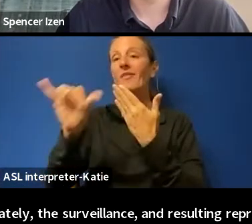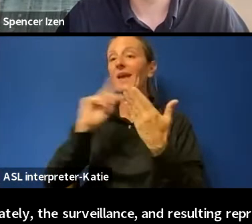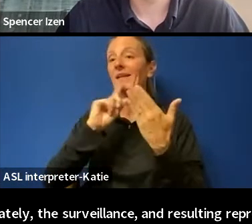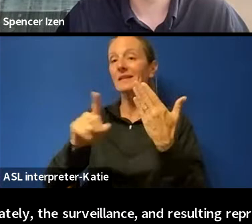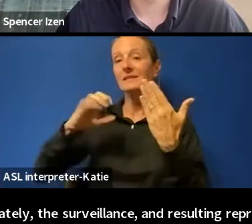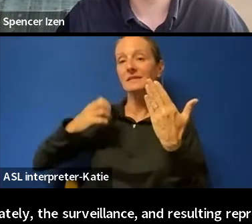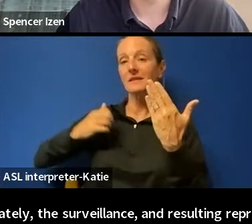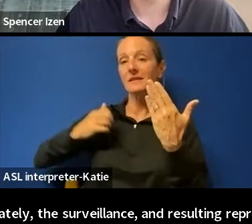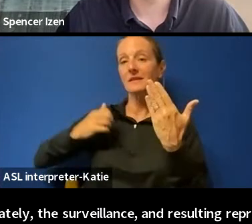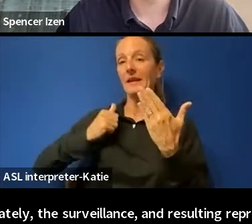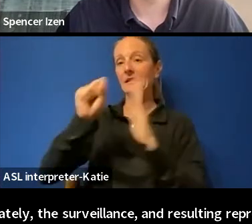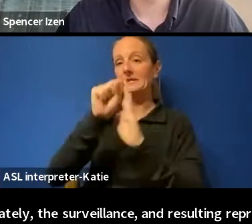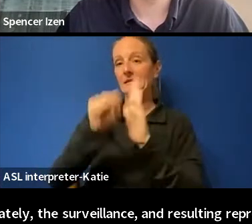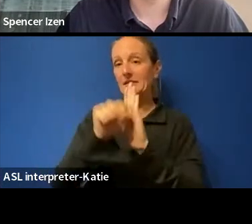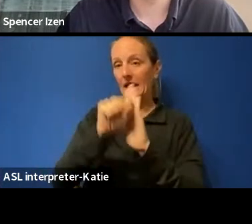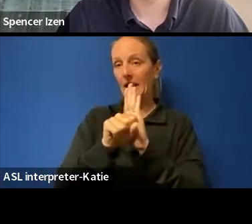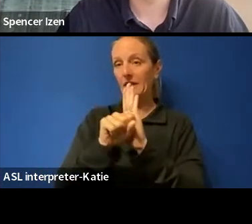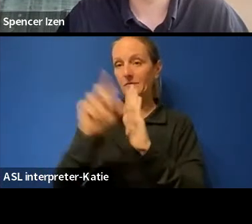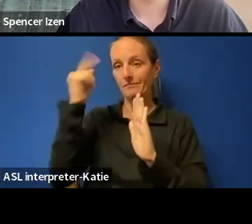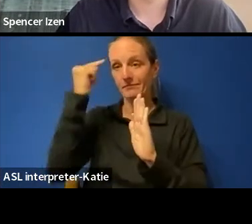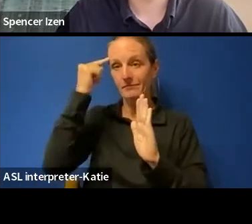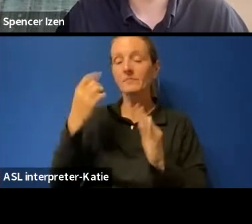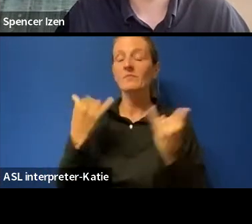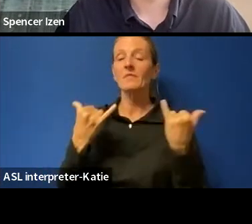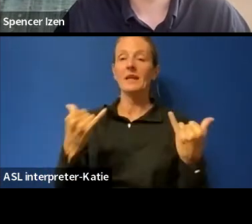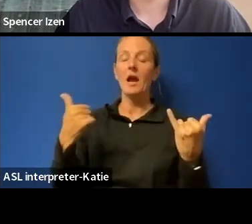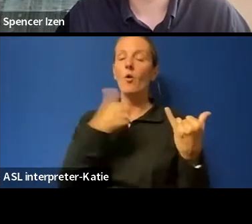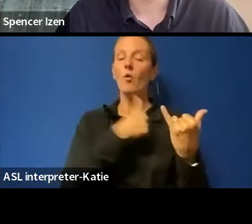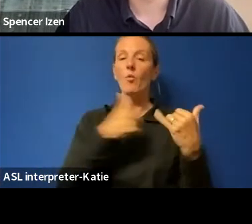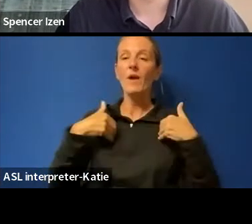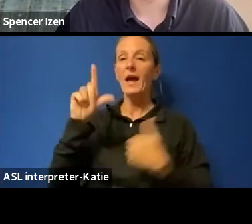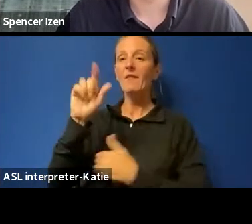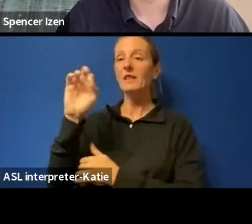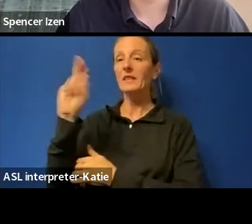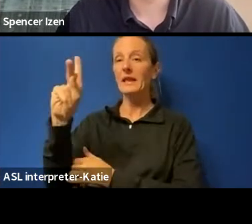We've provided some links in the chat if you'd like to read more about these issues.